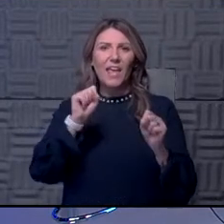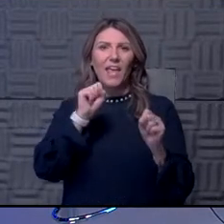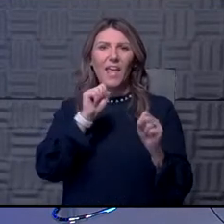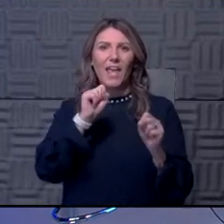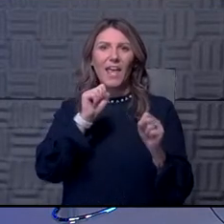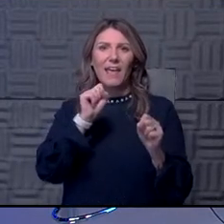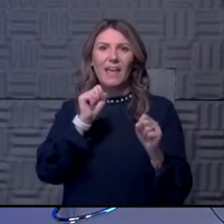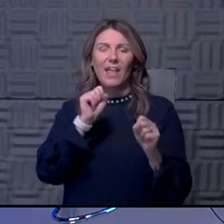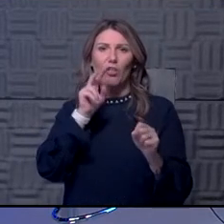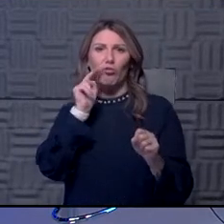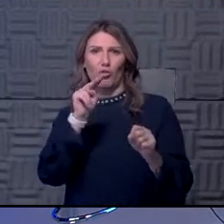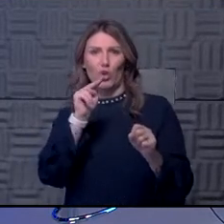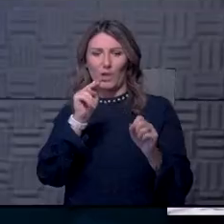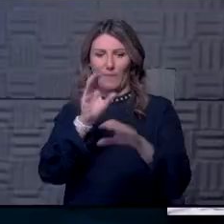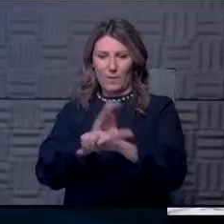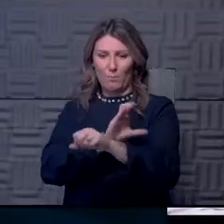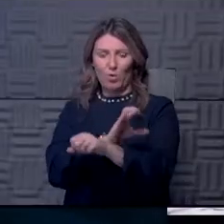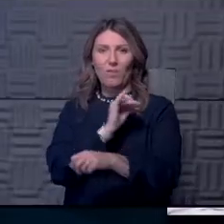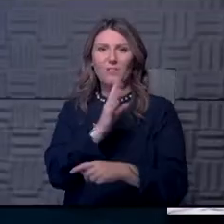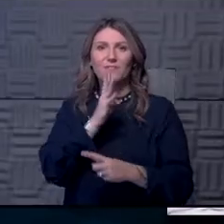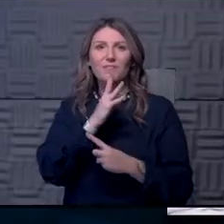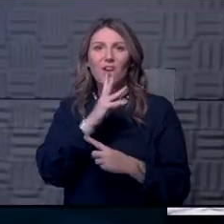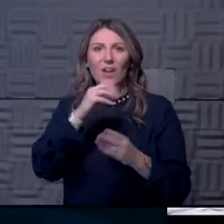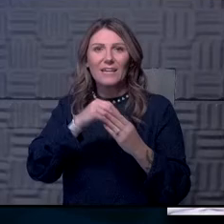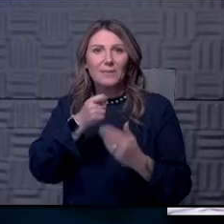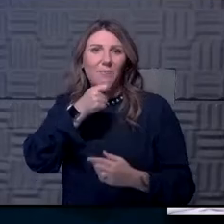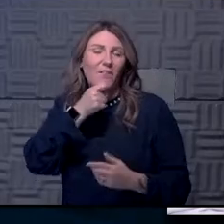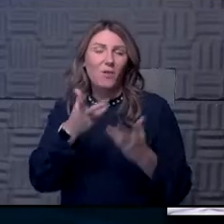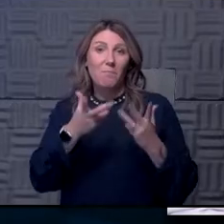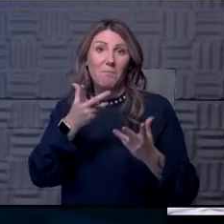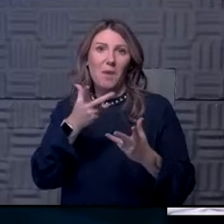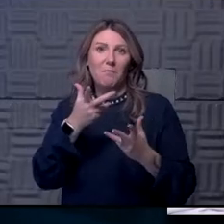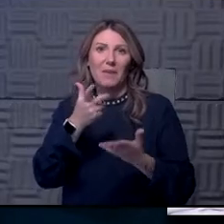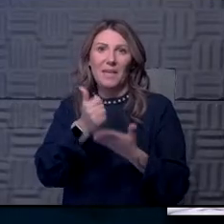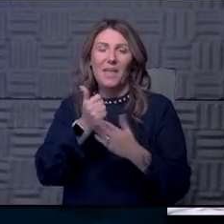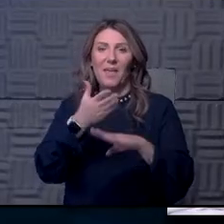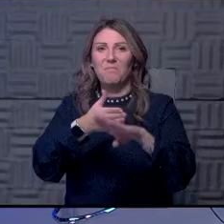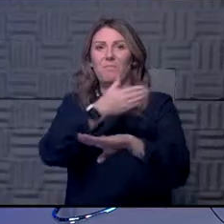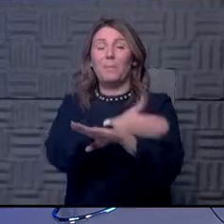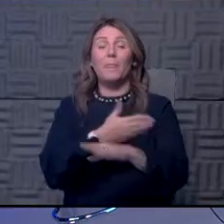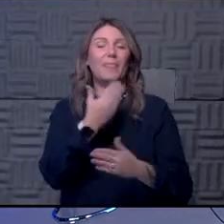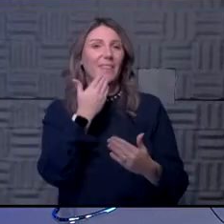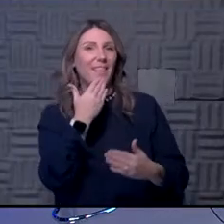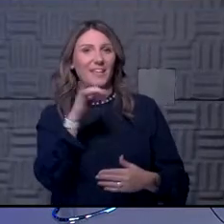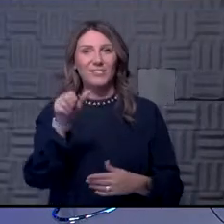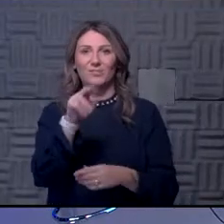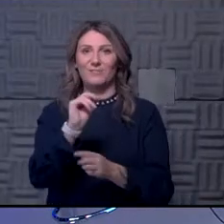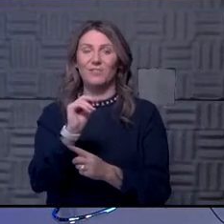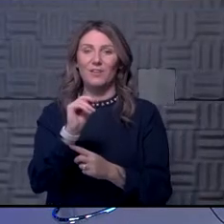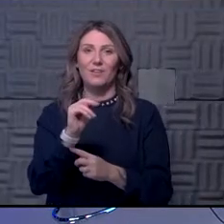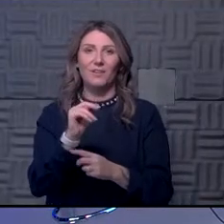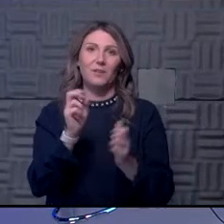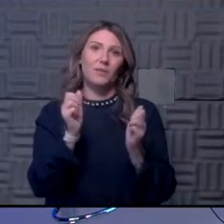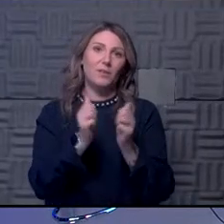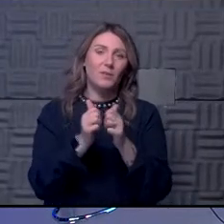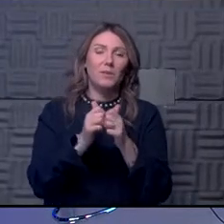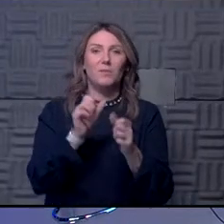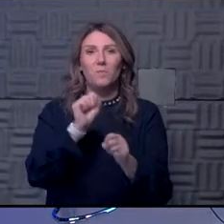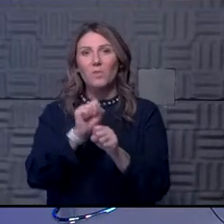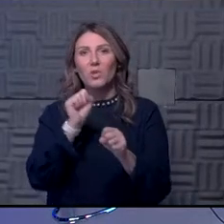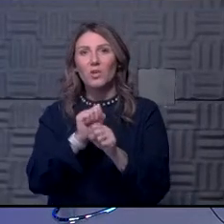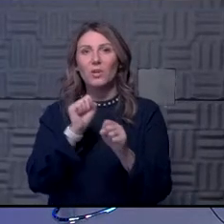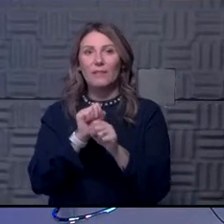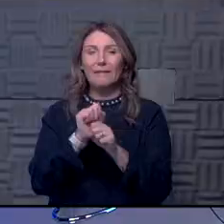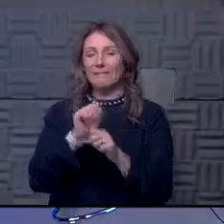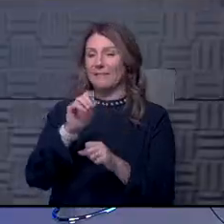and, and talking to that microphone, that may help it. Hmm. Yeah, thanks, Jen. And I, and I know with, uh, working with Lawrence Douglas County